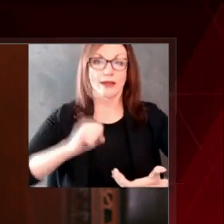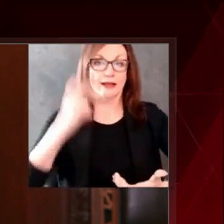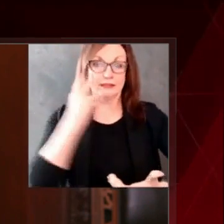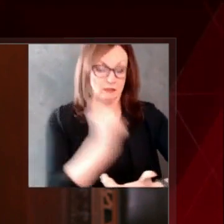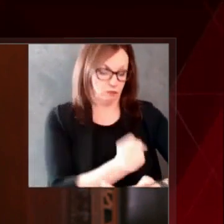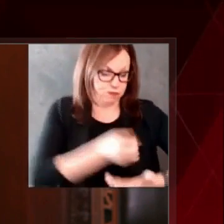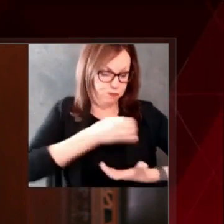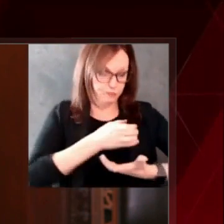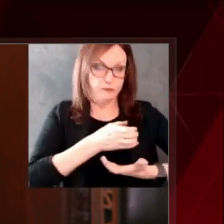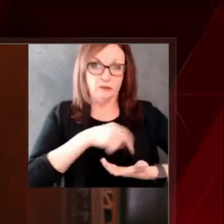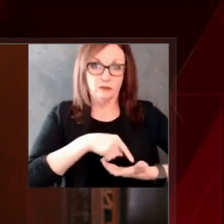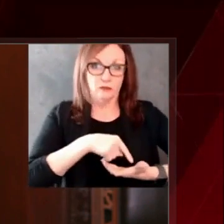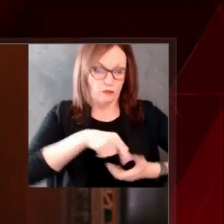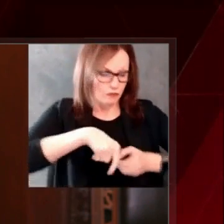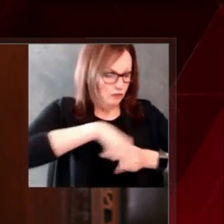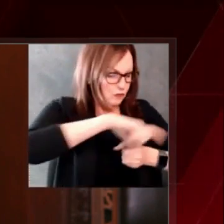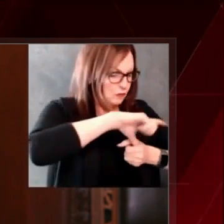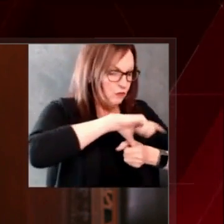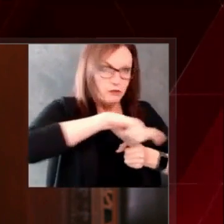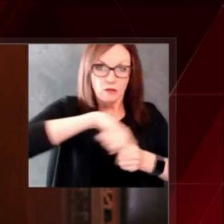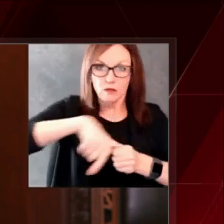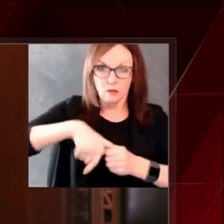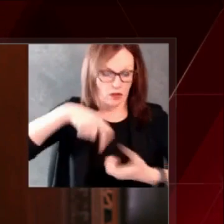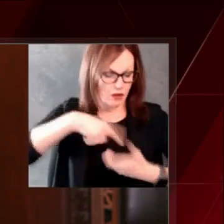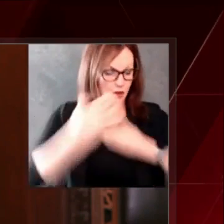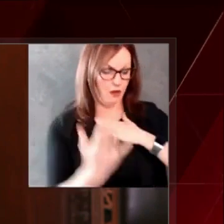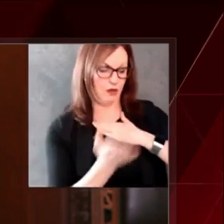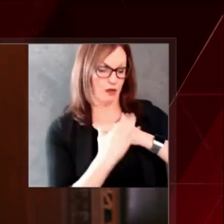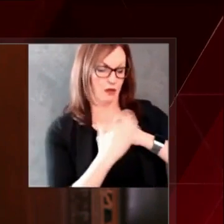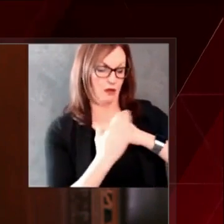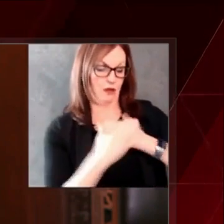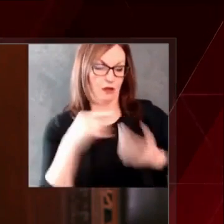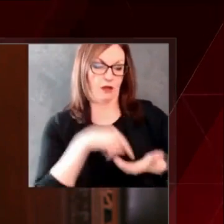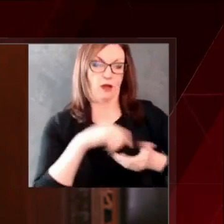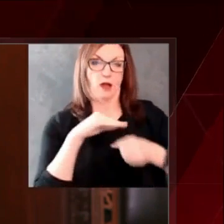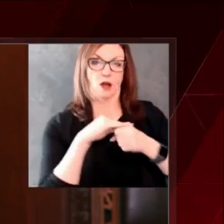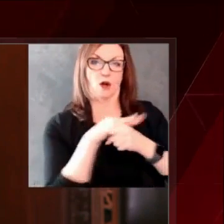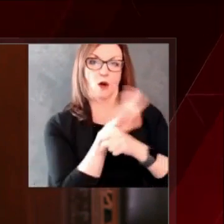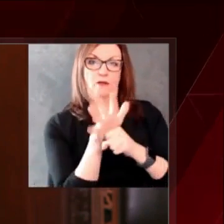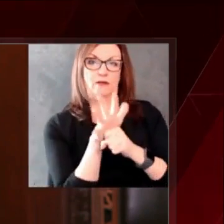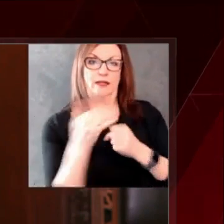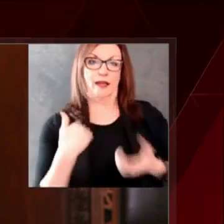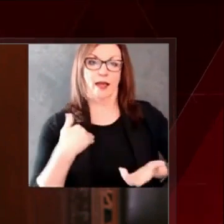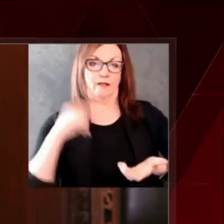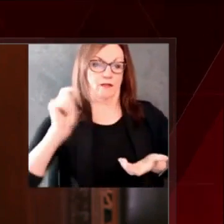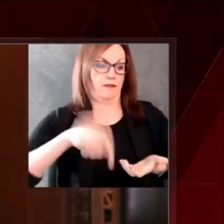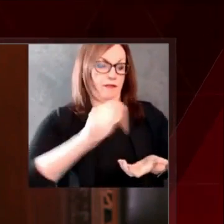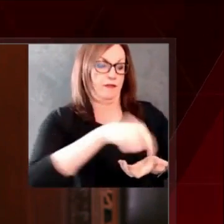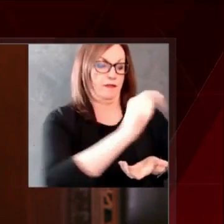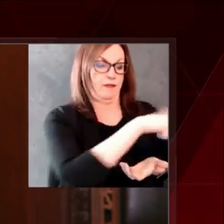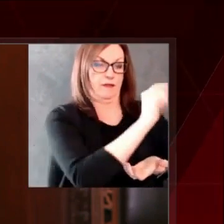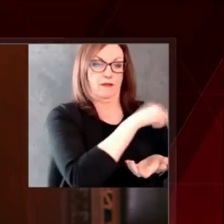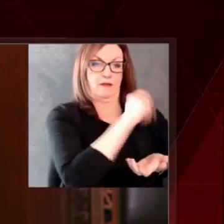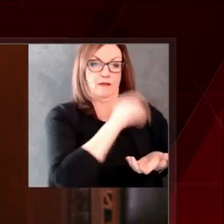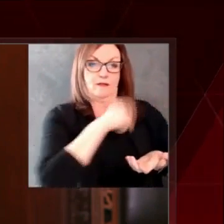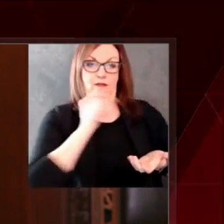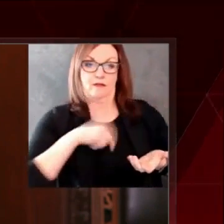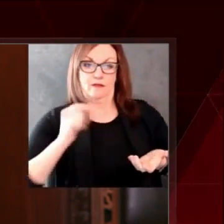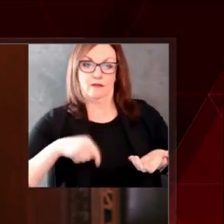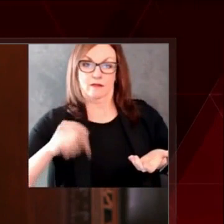or enable the app next Wednesday, and I strongly encourage you to do so once the app is available.